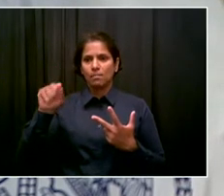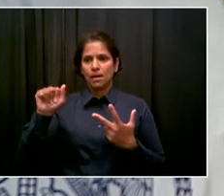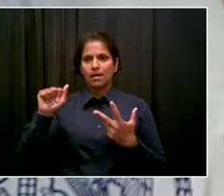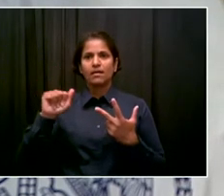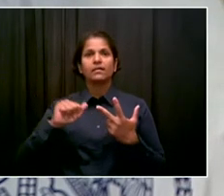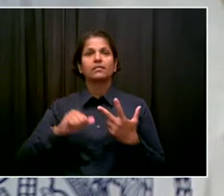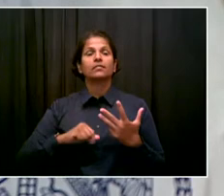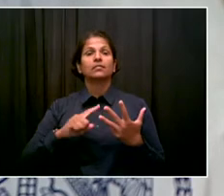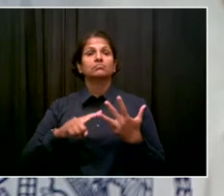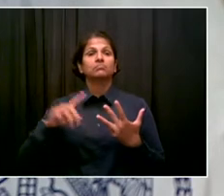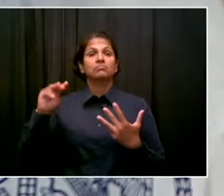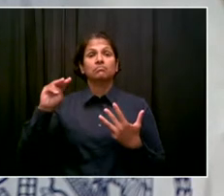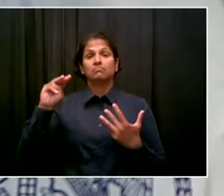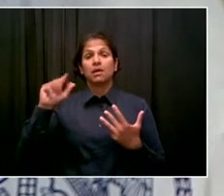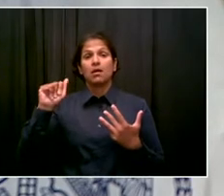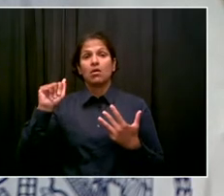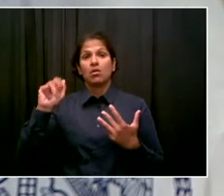880.